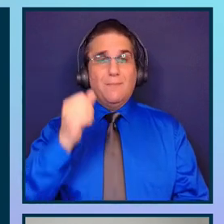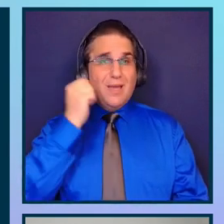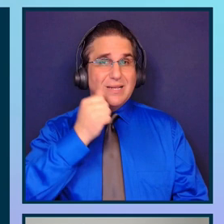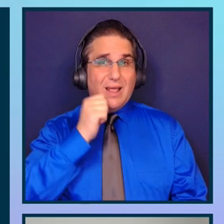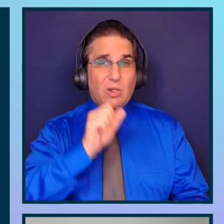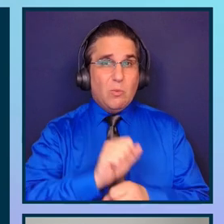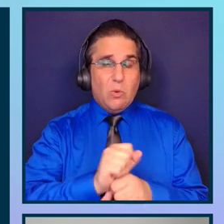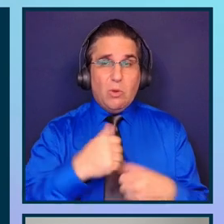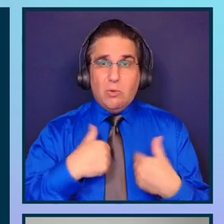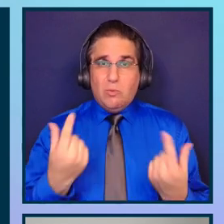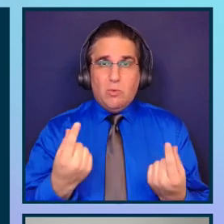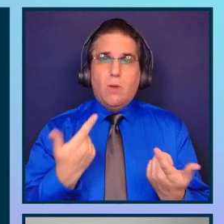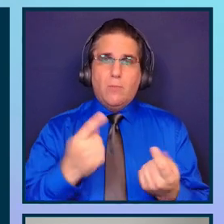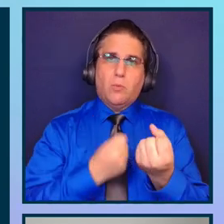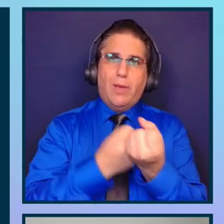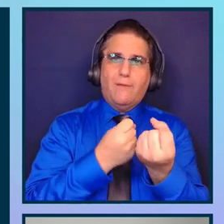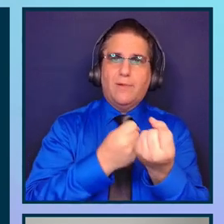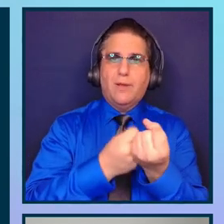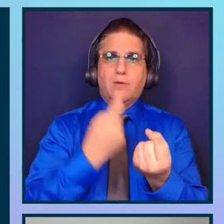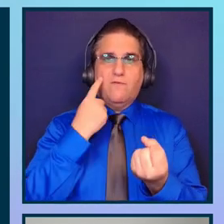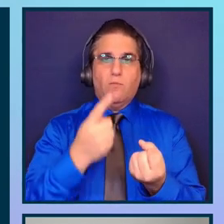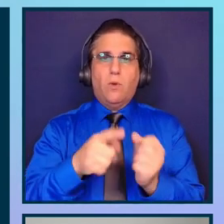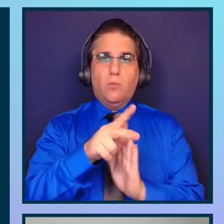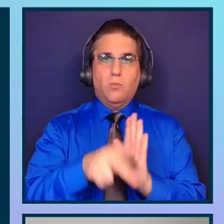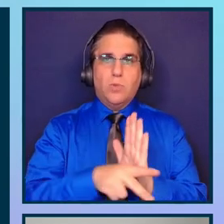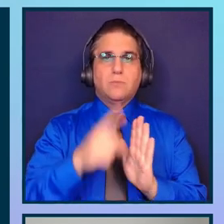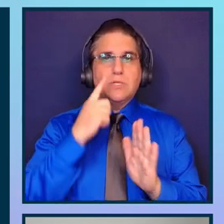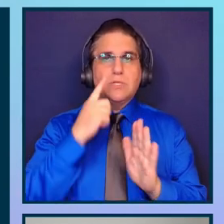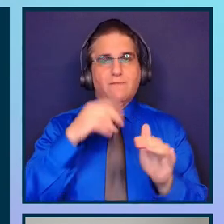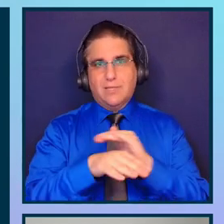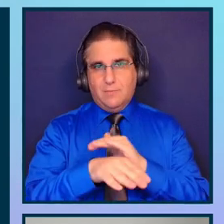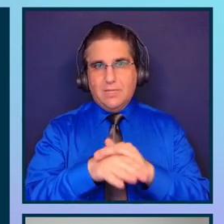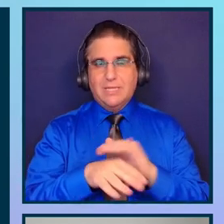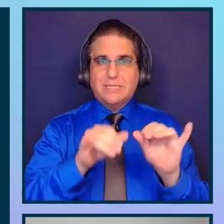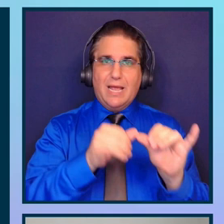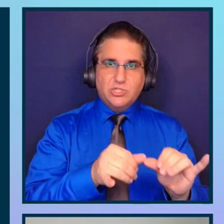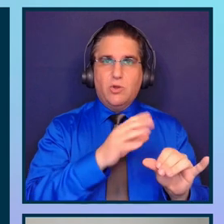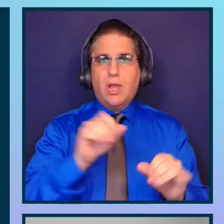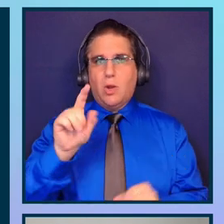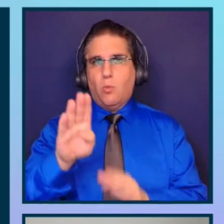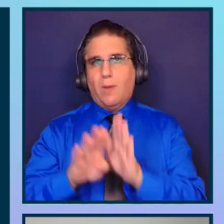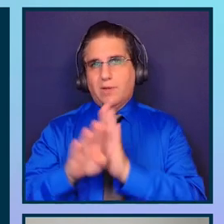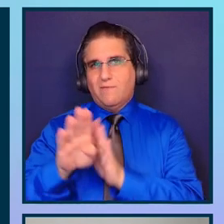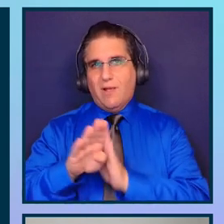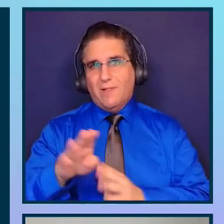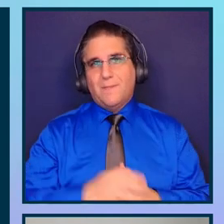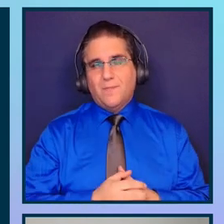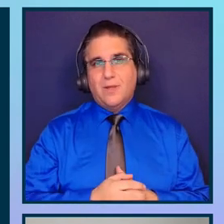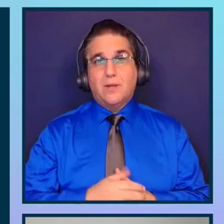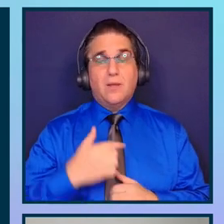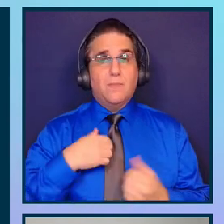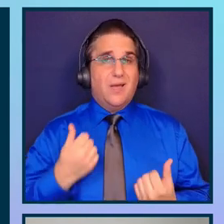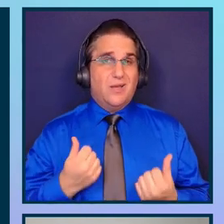try to advocate for the principles of accessibility in engineering and web development and I